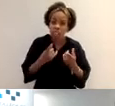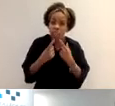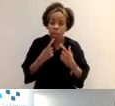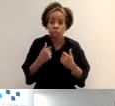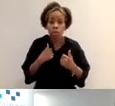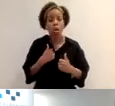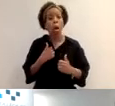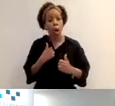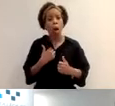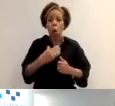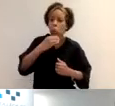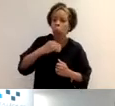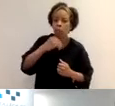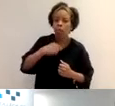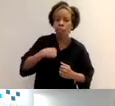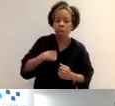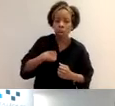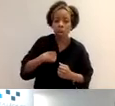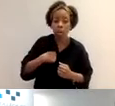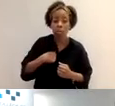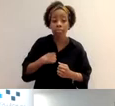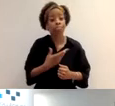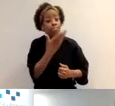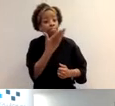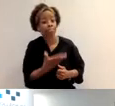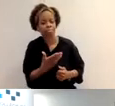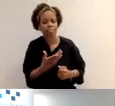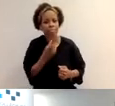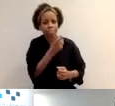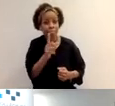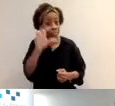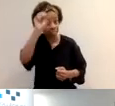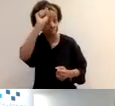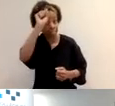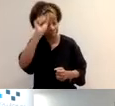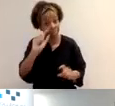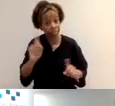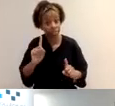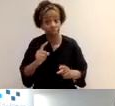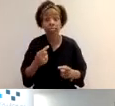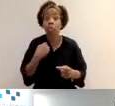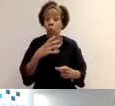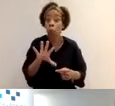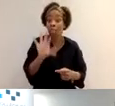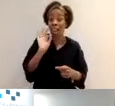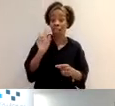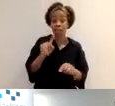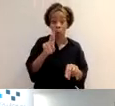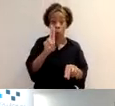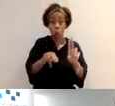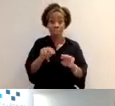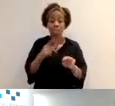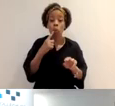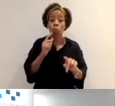as well. Um, things to remember that if you are selected for audit, you will receive an email and a letter. Um, this is